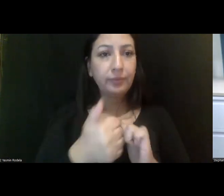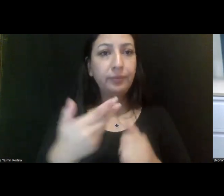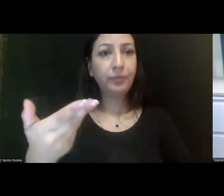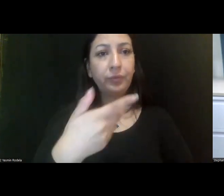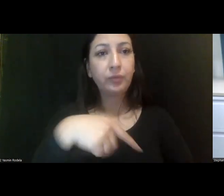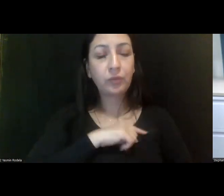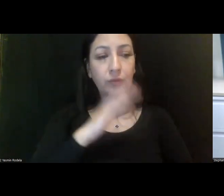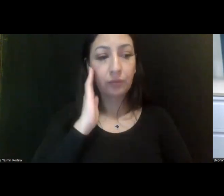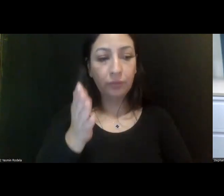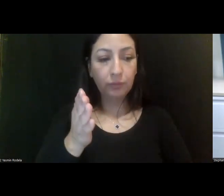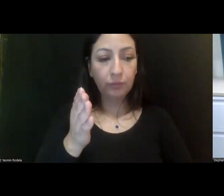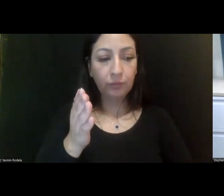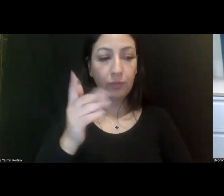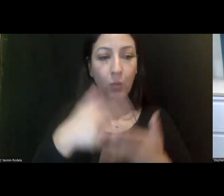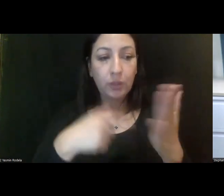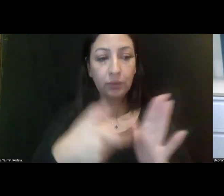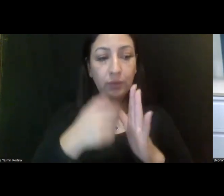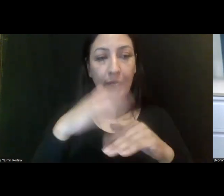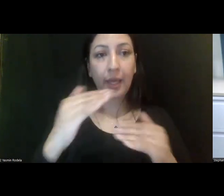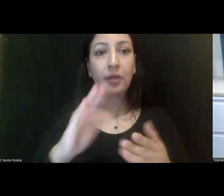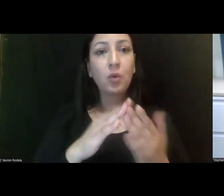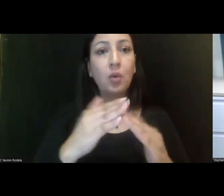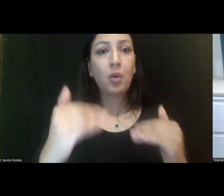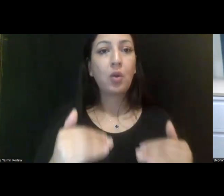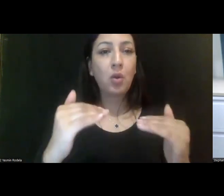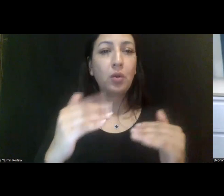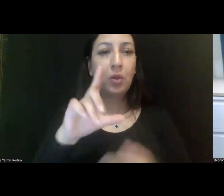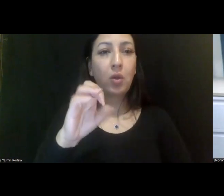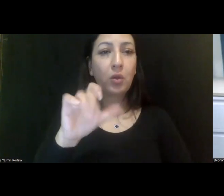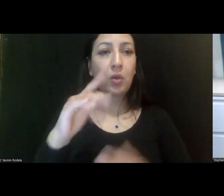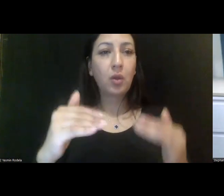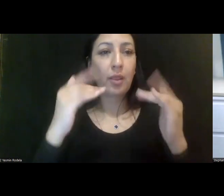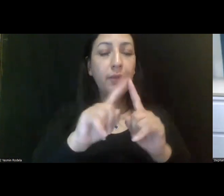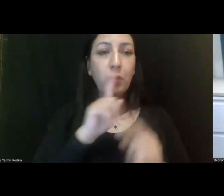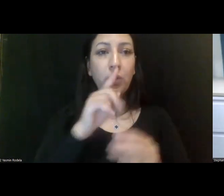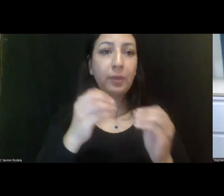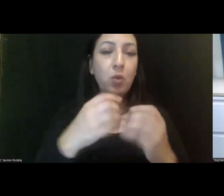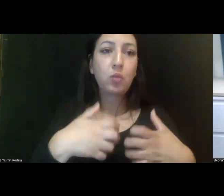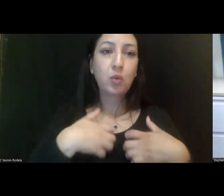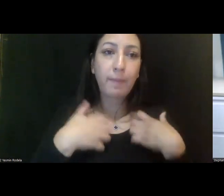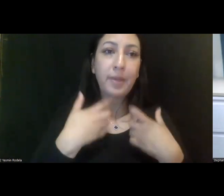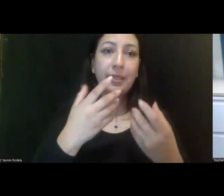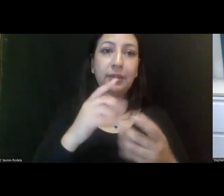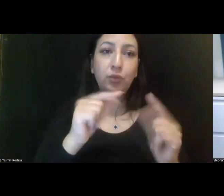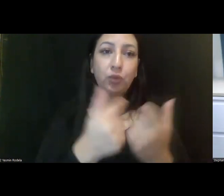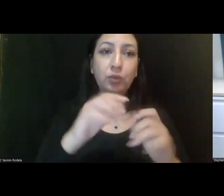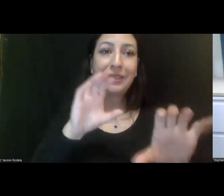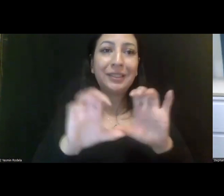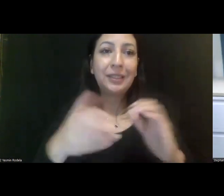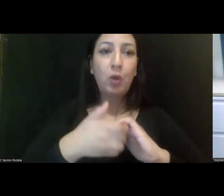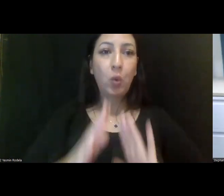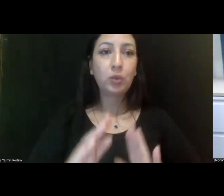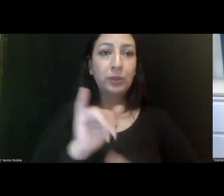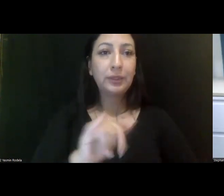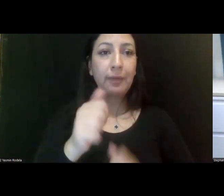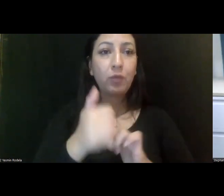going to, um, what's required at the local level, but it really is a much more robust group of stakeholders as well. And I would